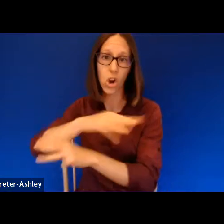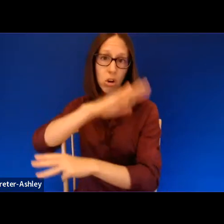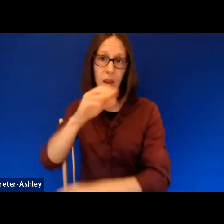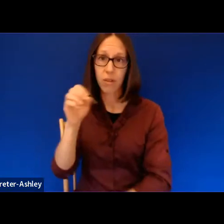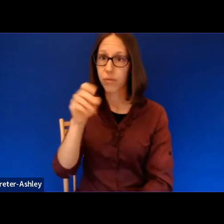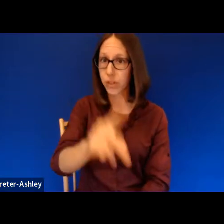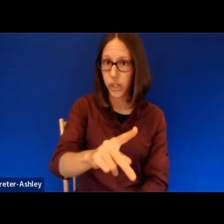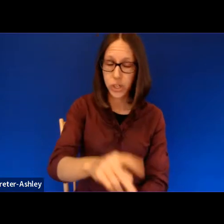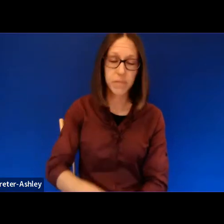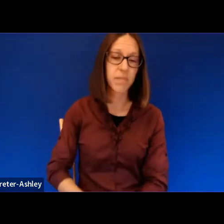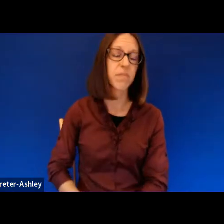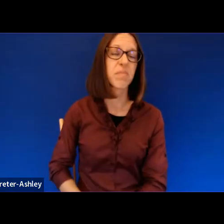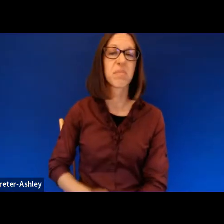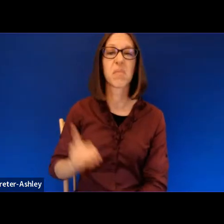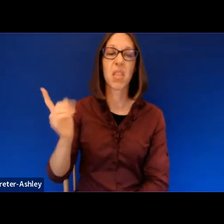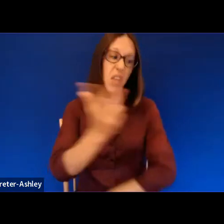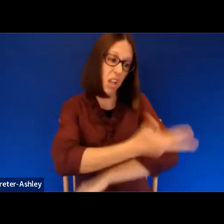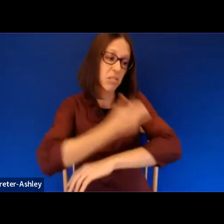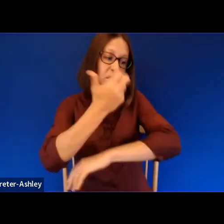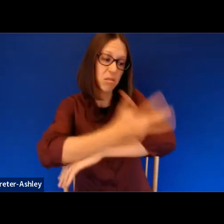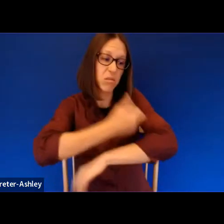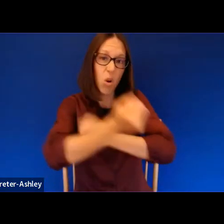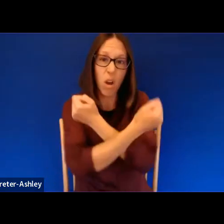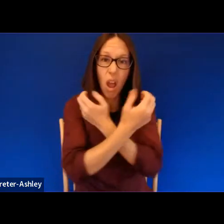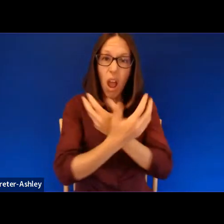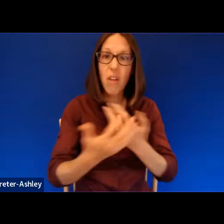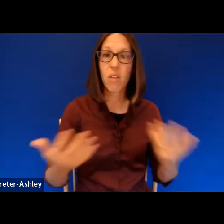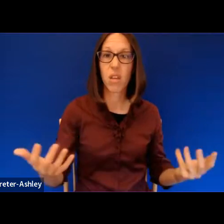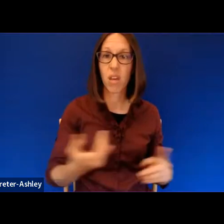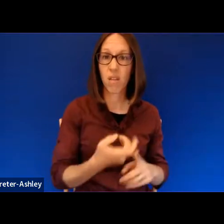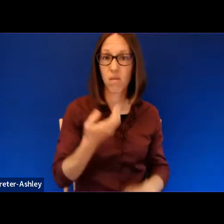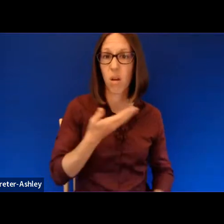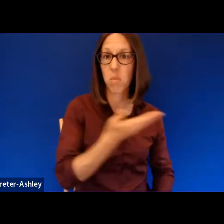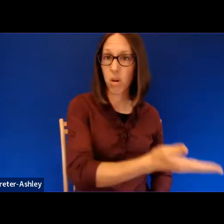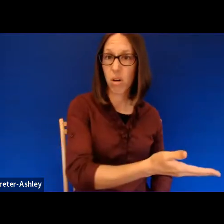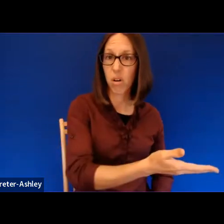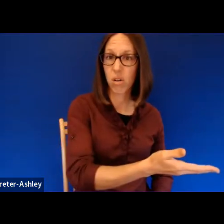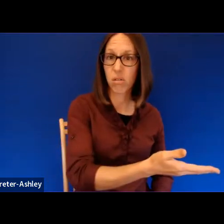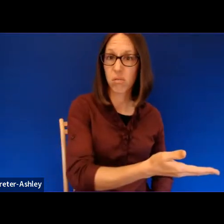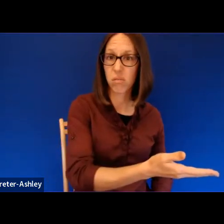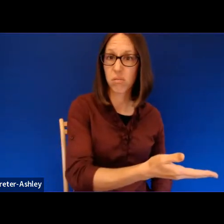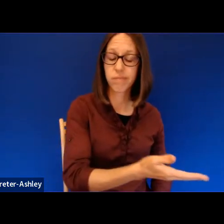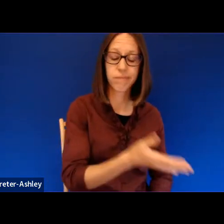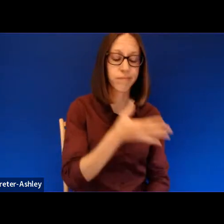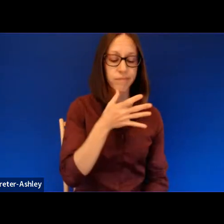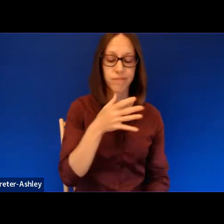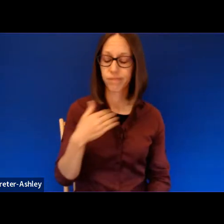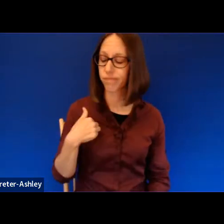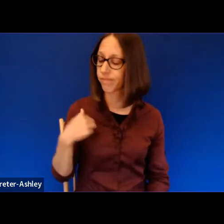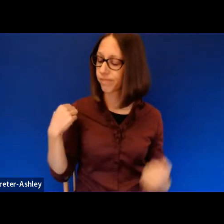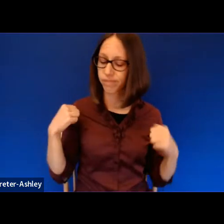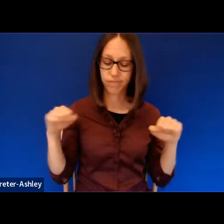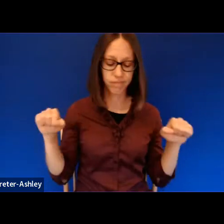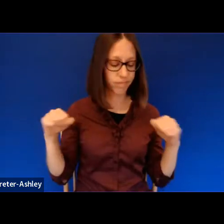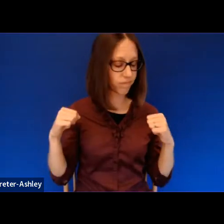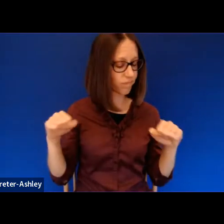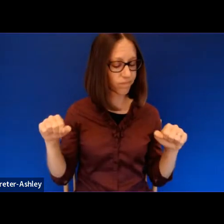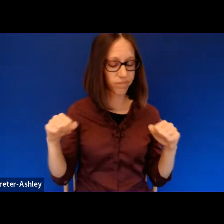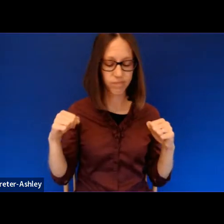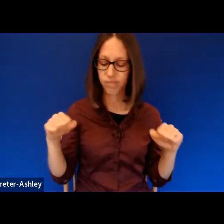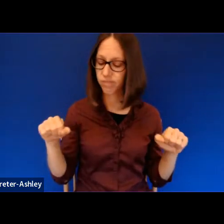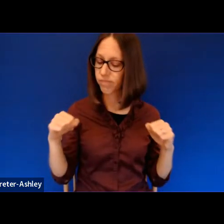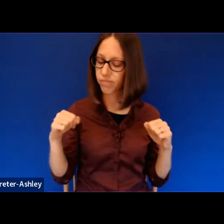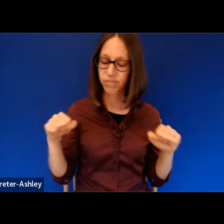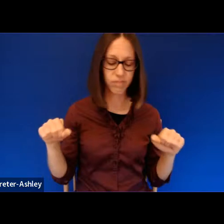everything from her, my mother says. Both of us shaking our heads. Disbelieving